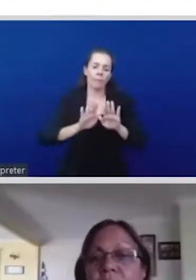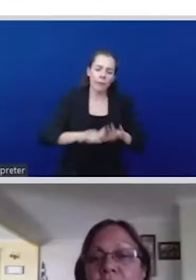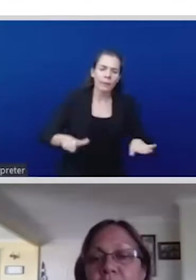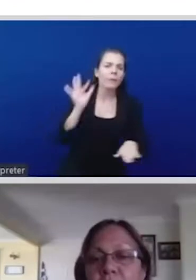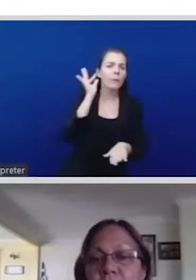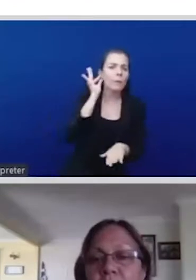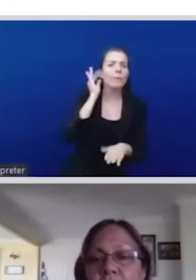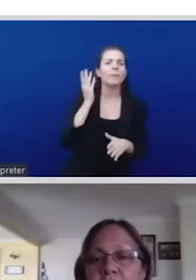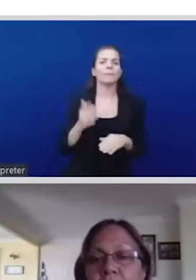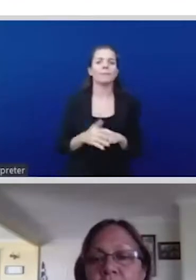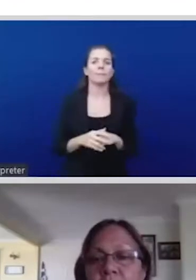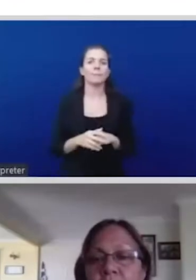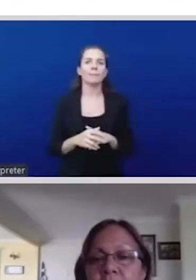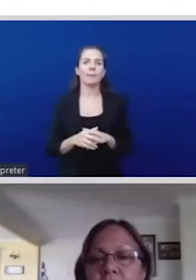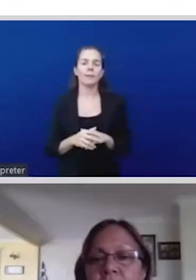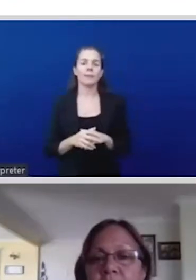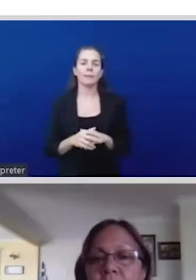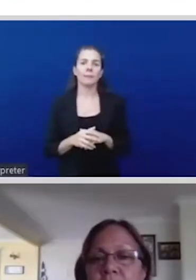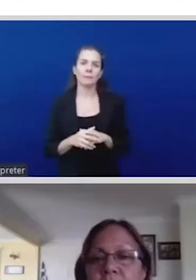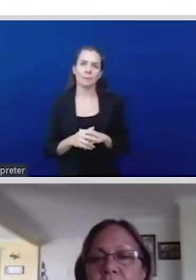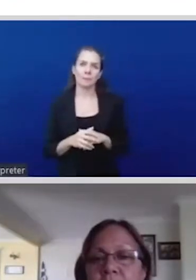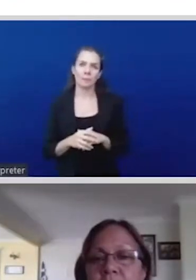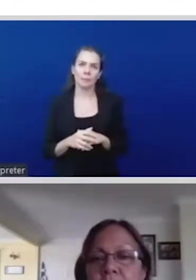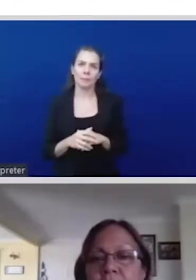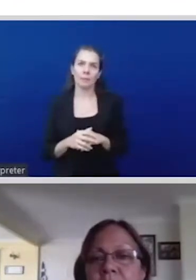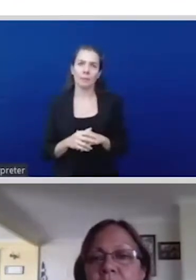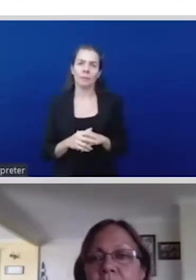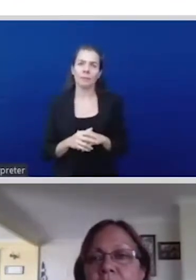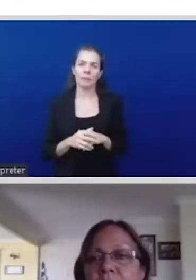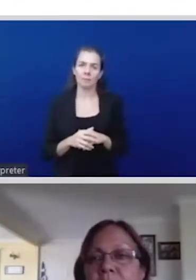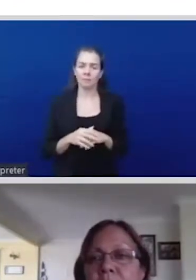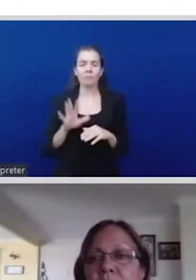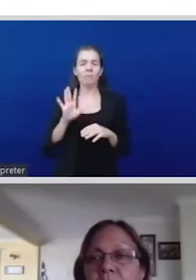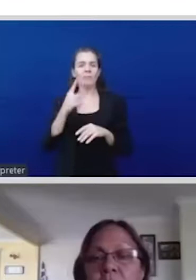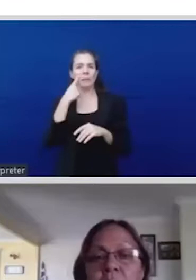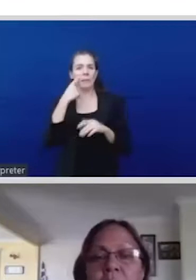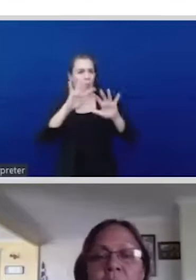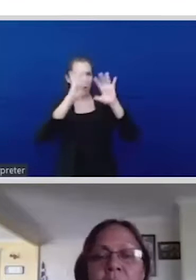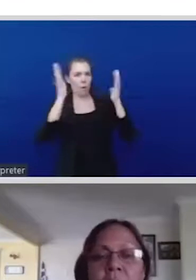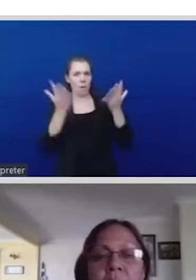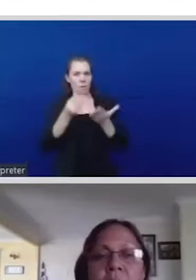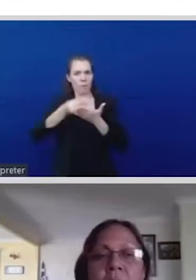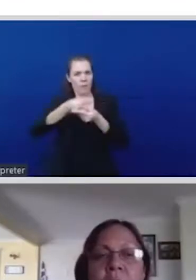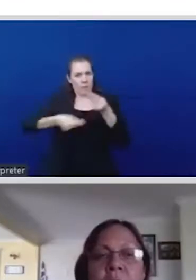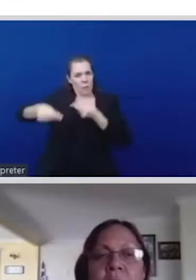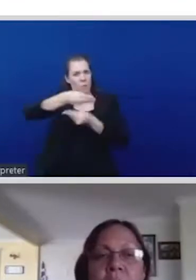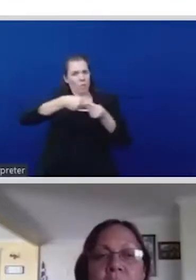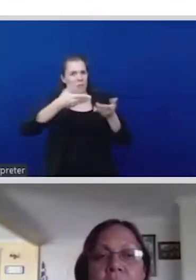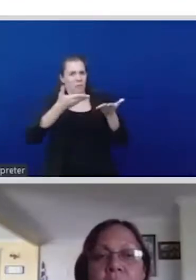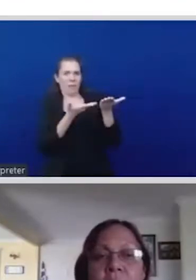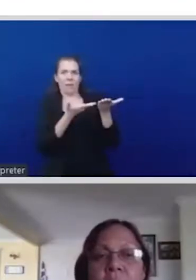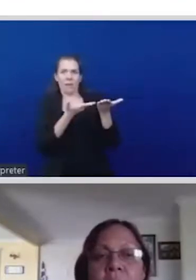think it must occur in a framework where we are pushing to preserve and oppose civil,